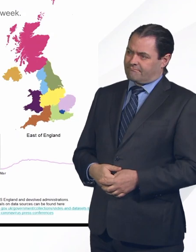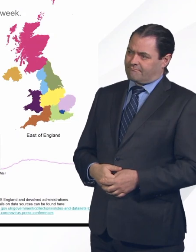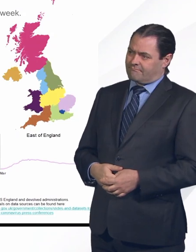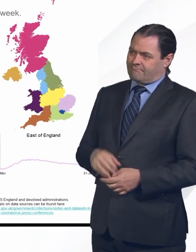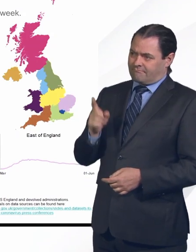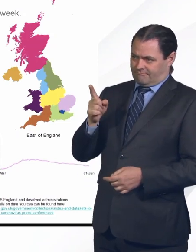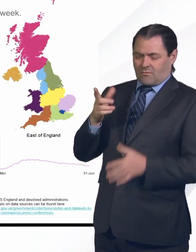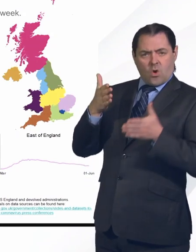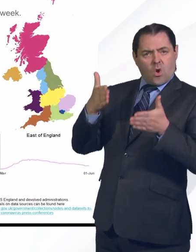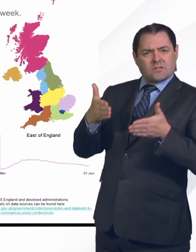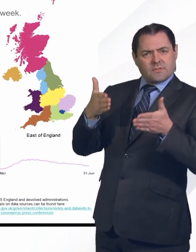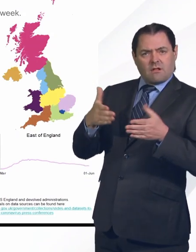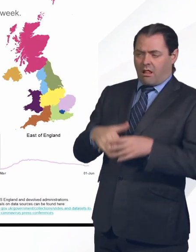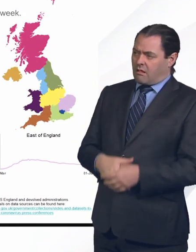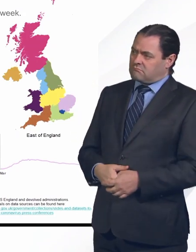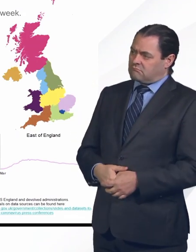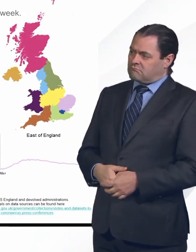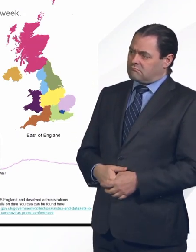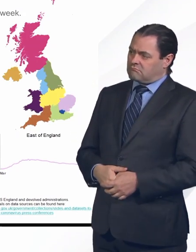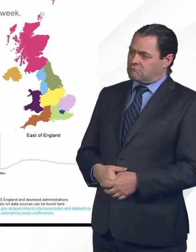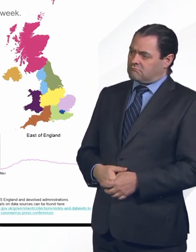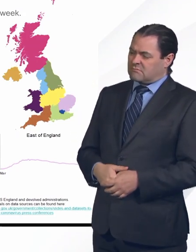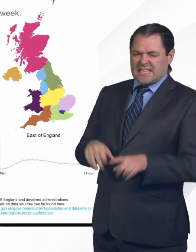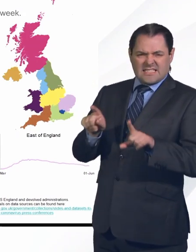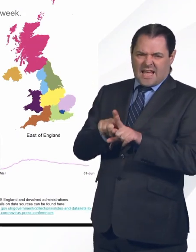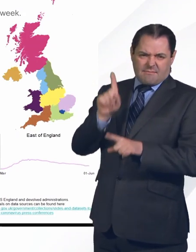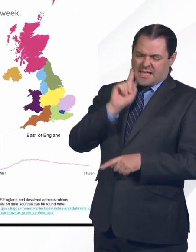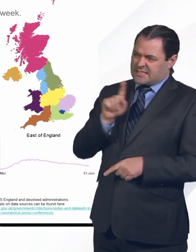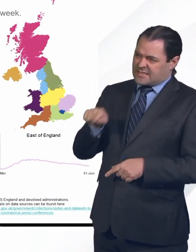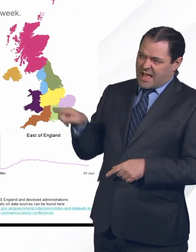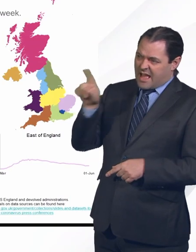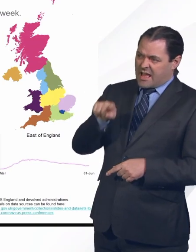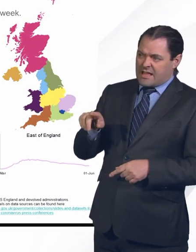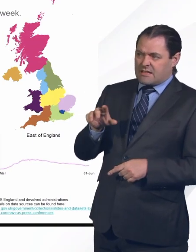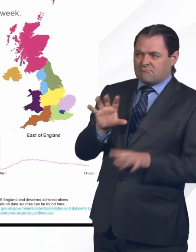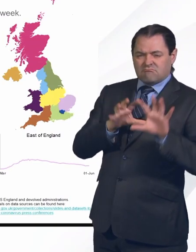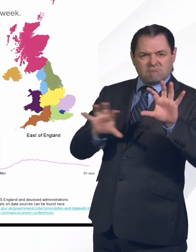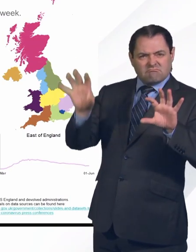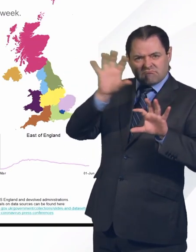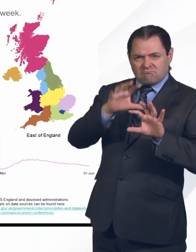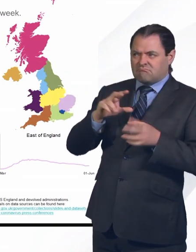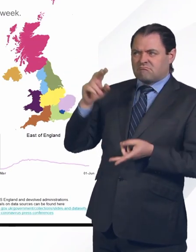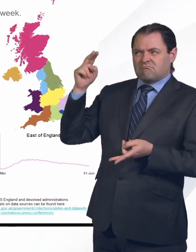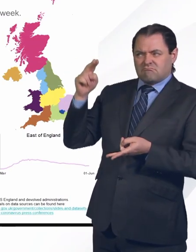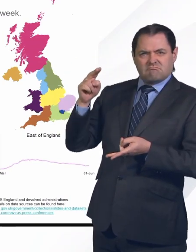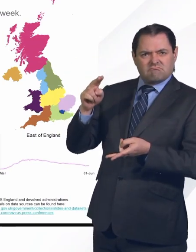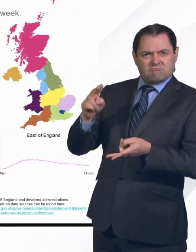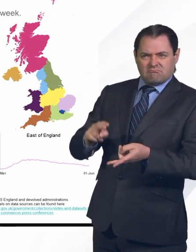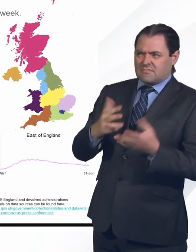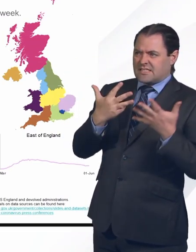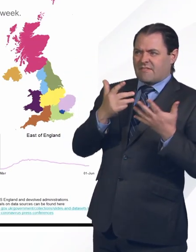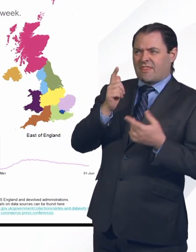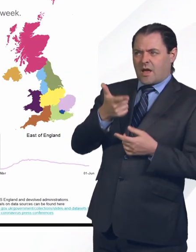slide, please. Thank you. Just like yesterday, the number of people in hospital continues to fall. 7